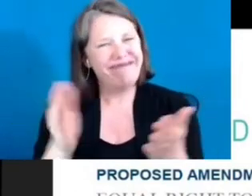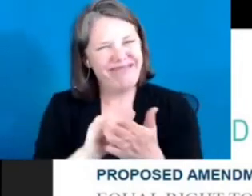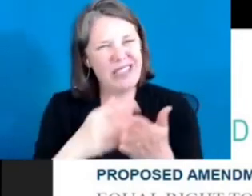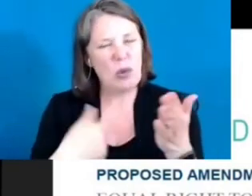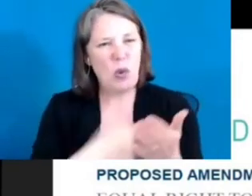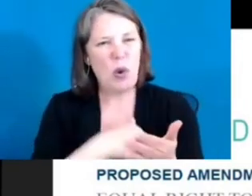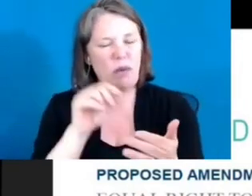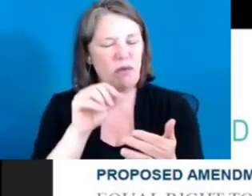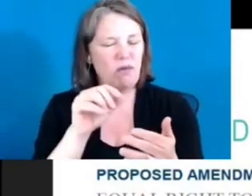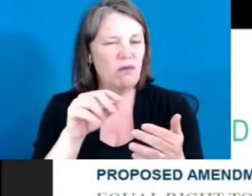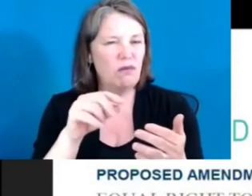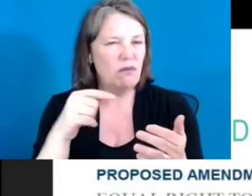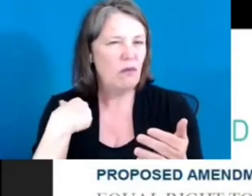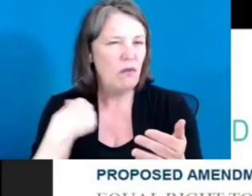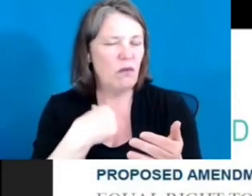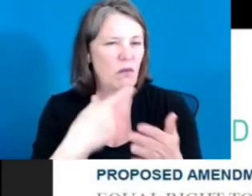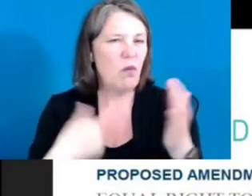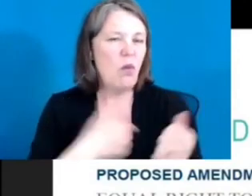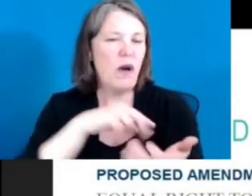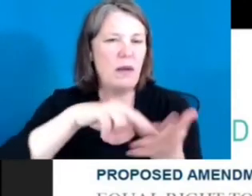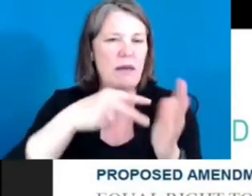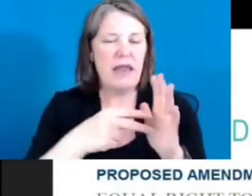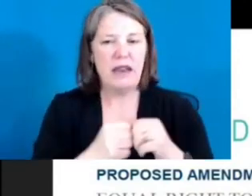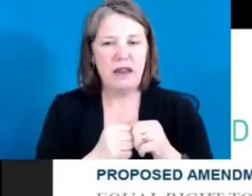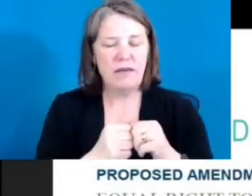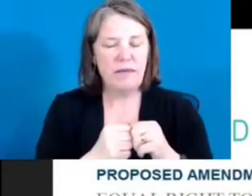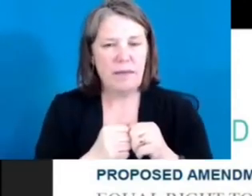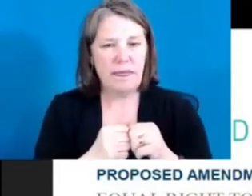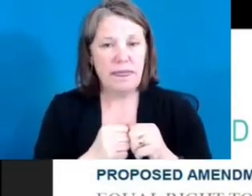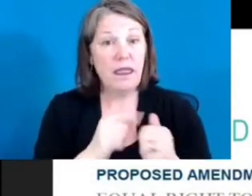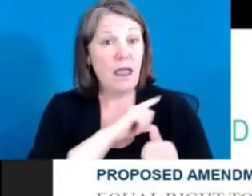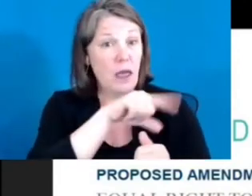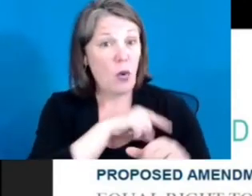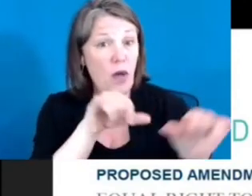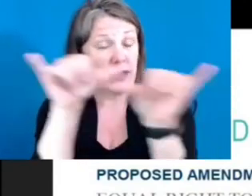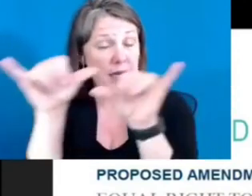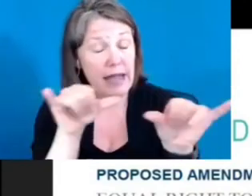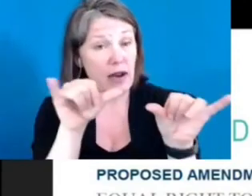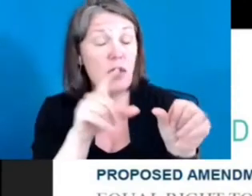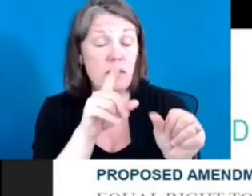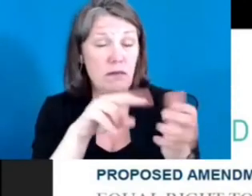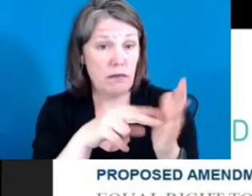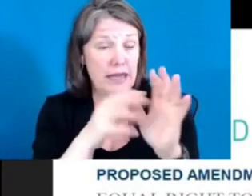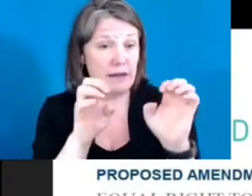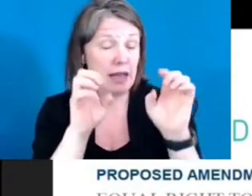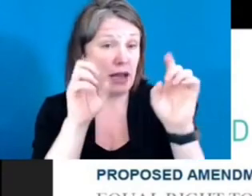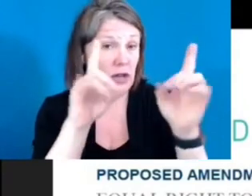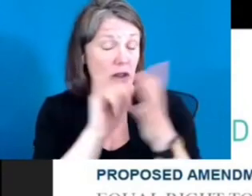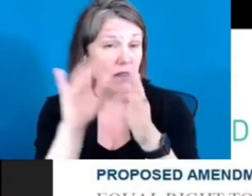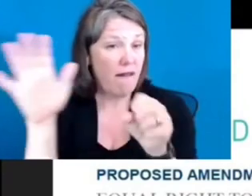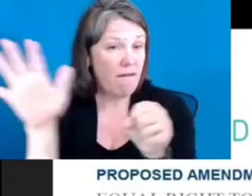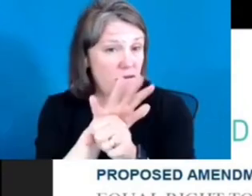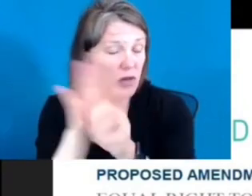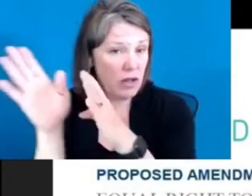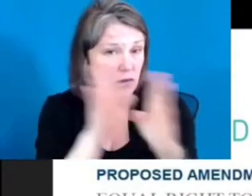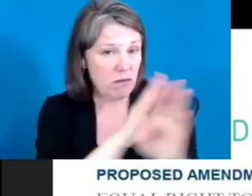The quality standard is an education that fully prepares them with the skills necessary for participation